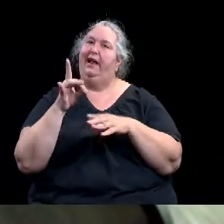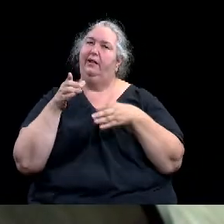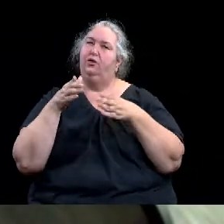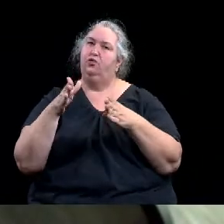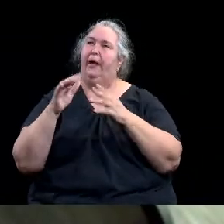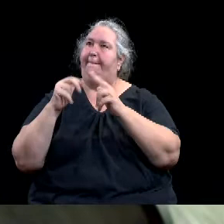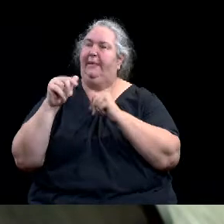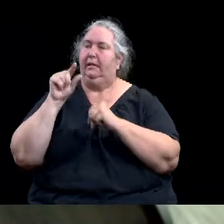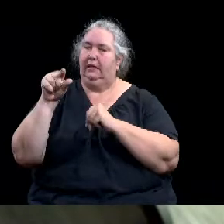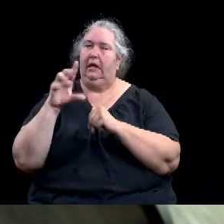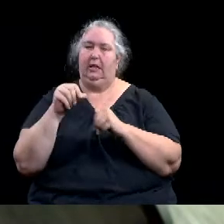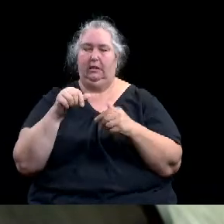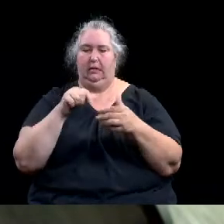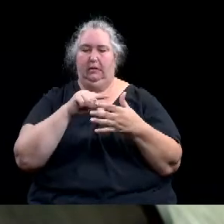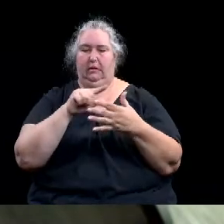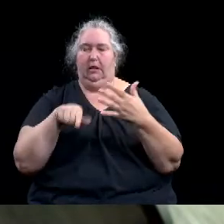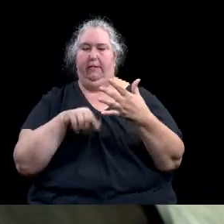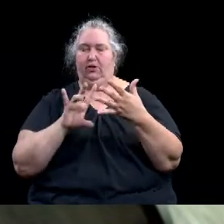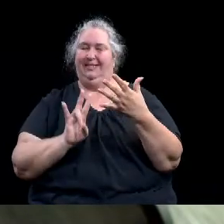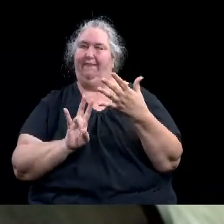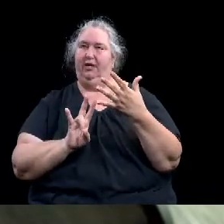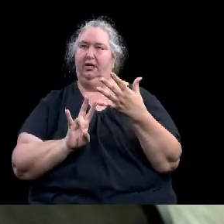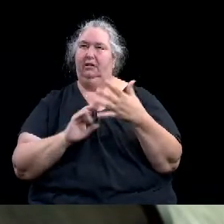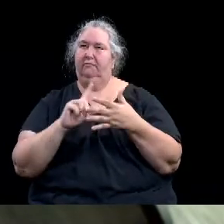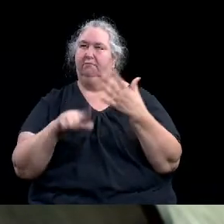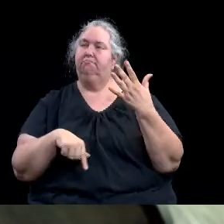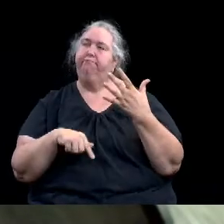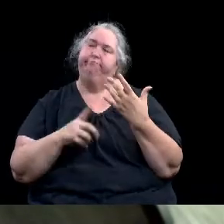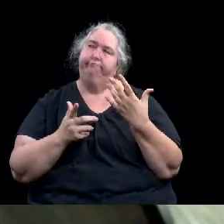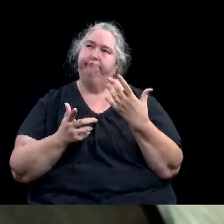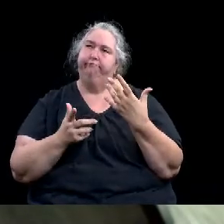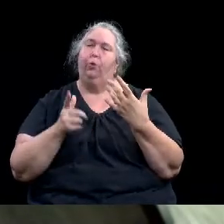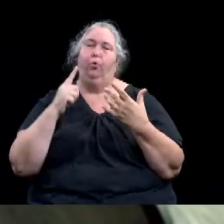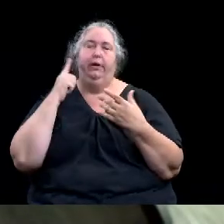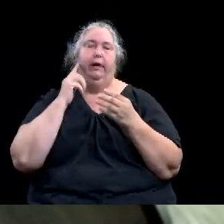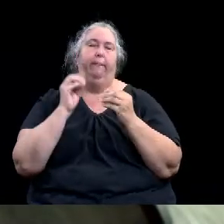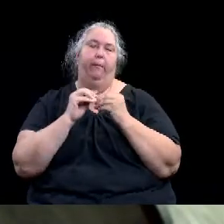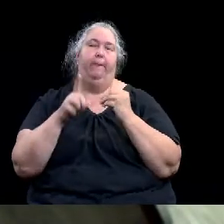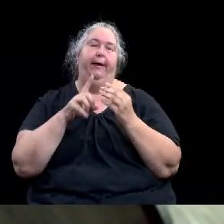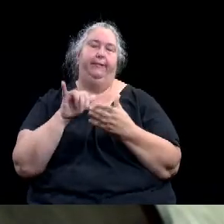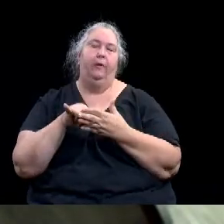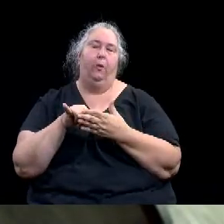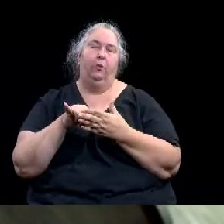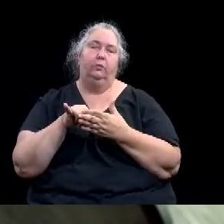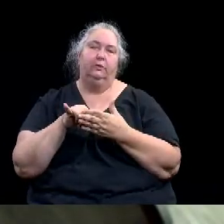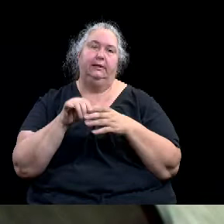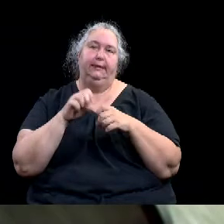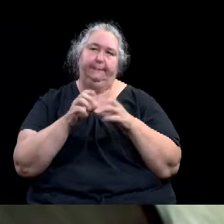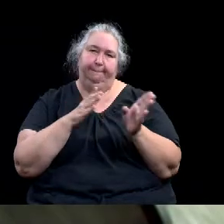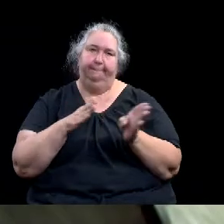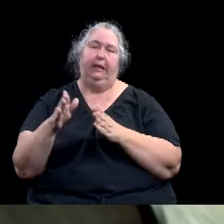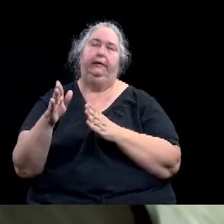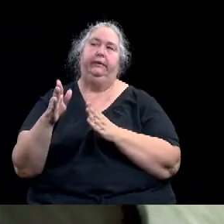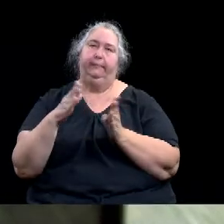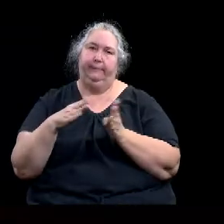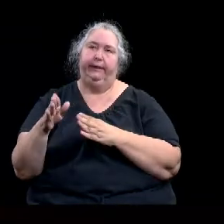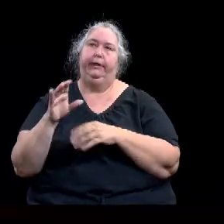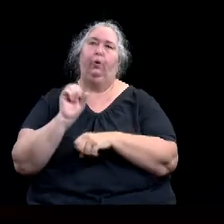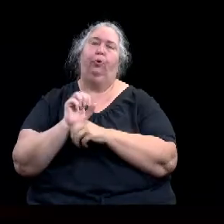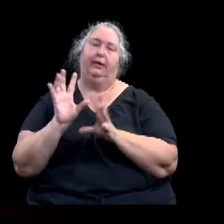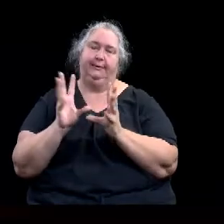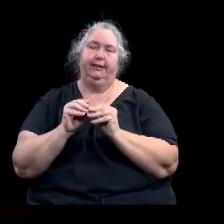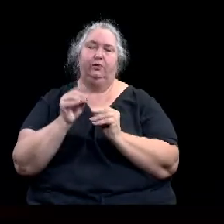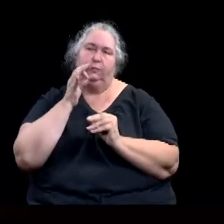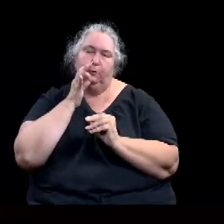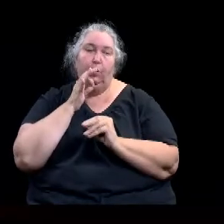planning, uh, work session here in a moment. Clint Peters, our director of development services rule, we'll review those. We have council.